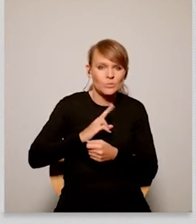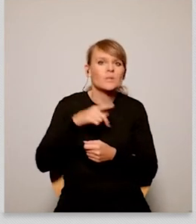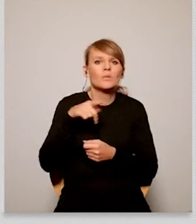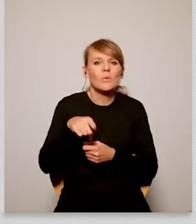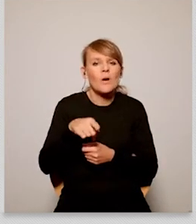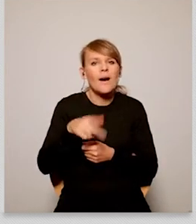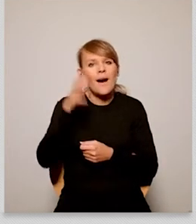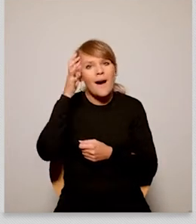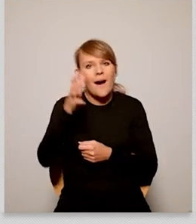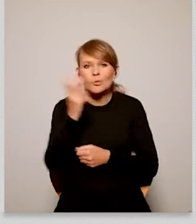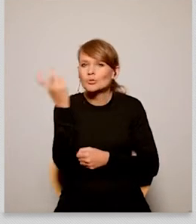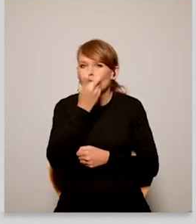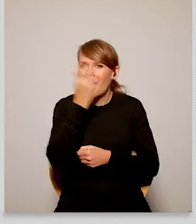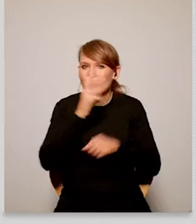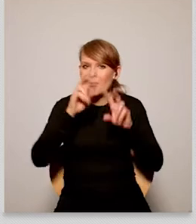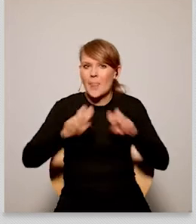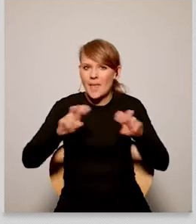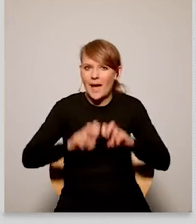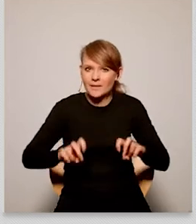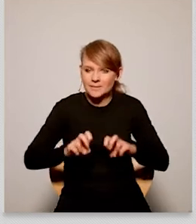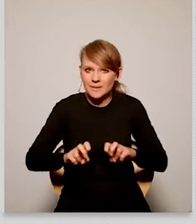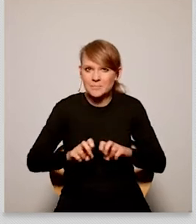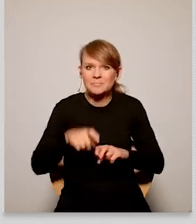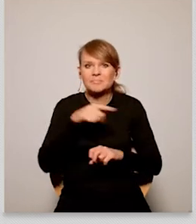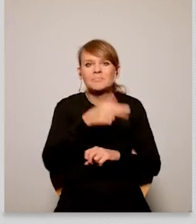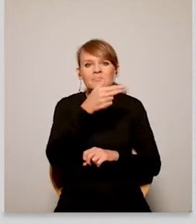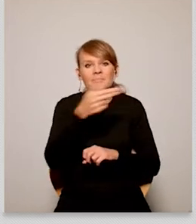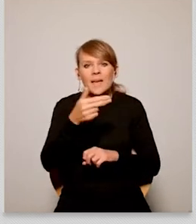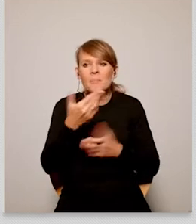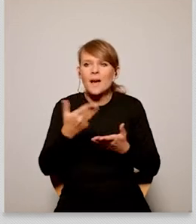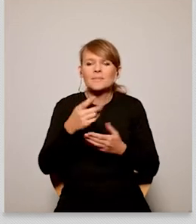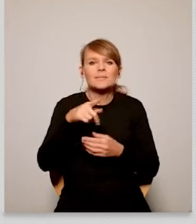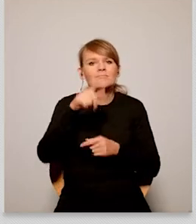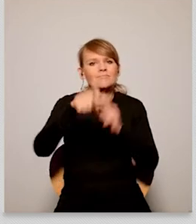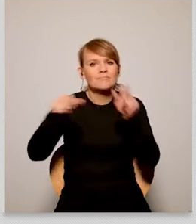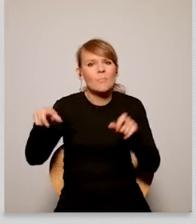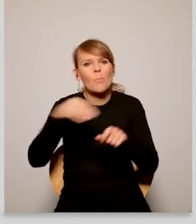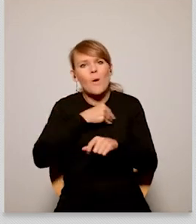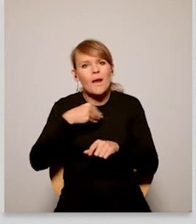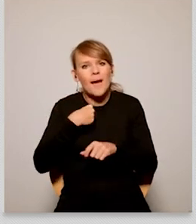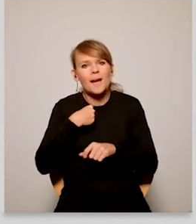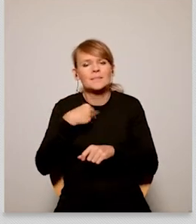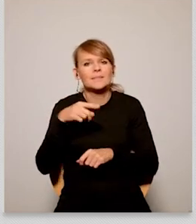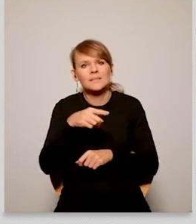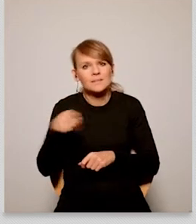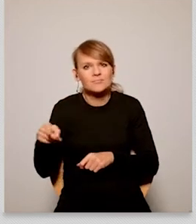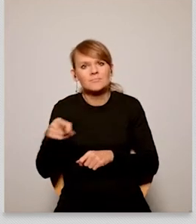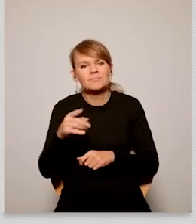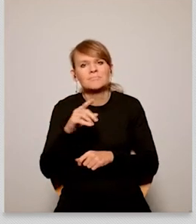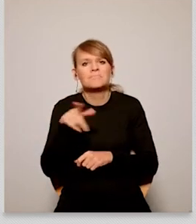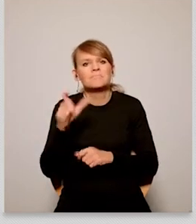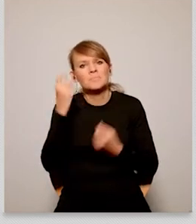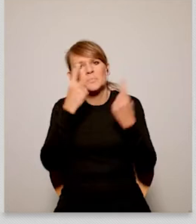head of the democracy and civil society program at the institute of public affairs and